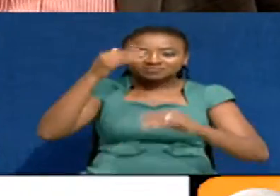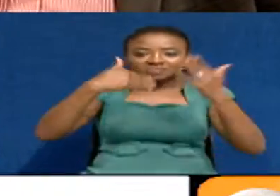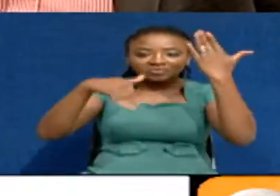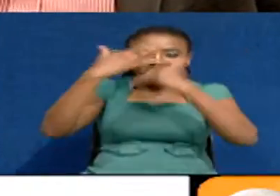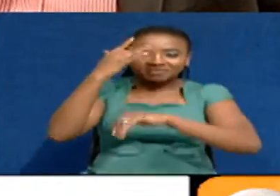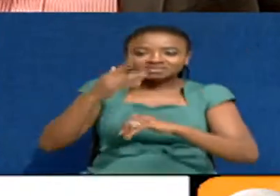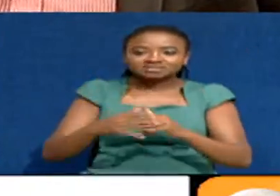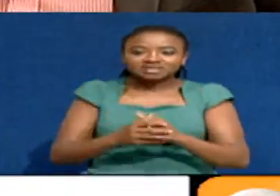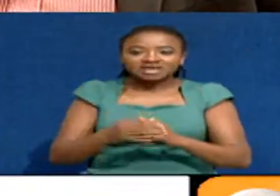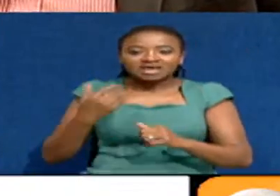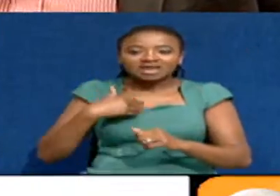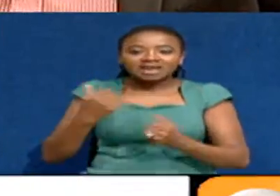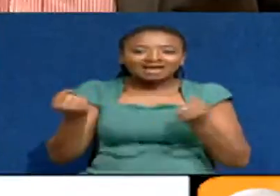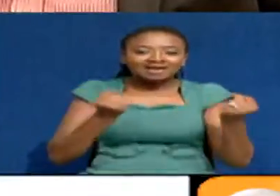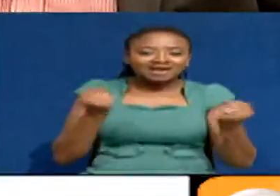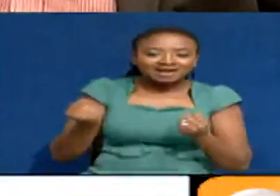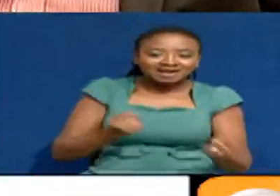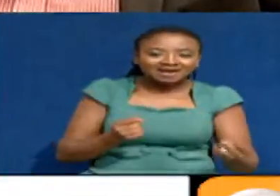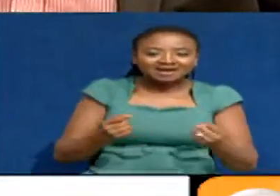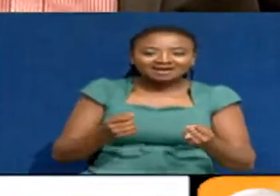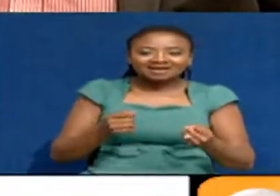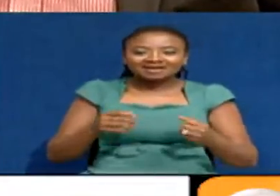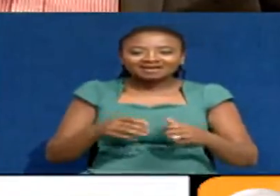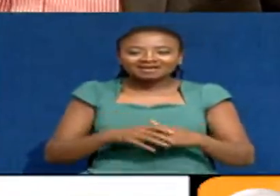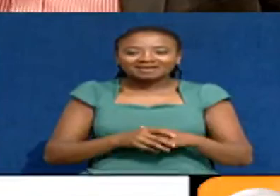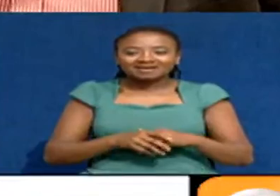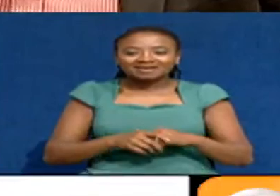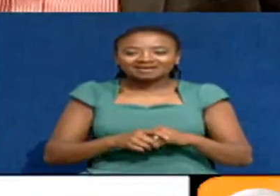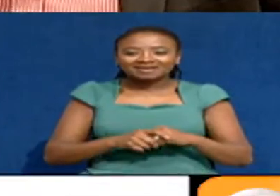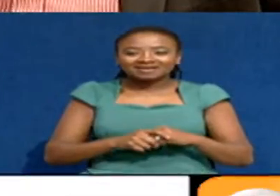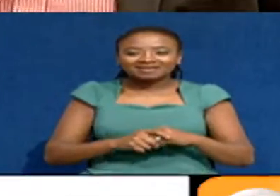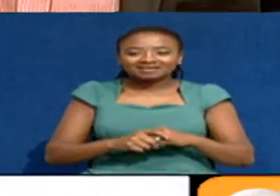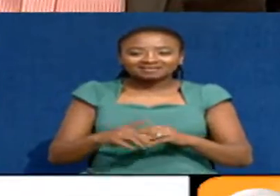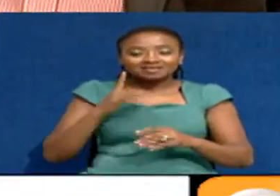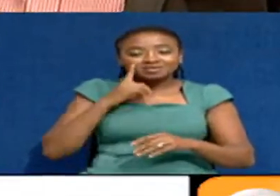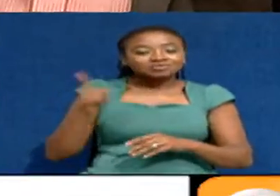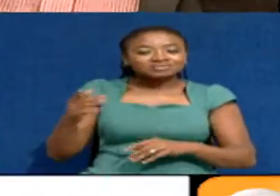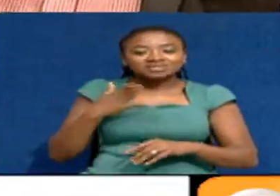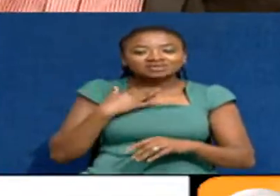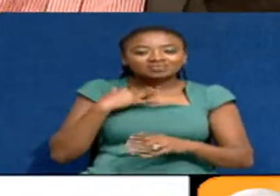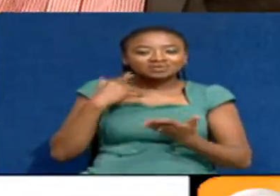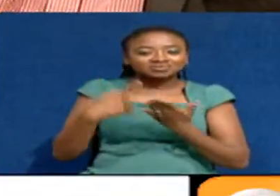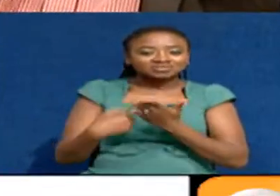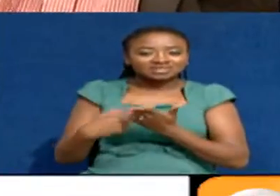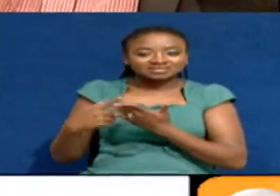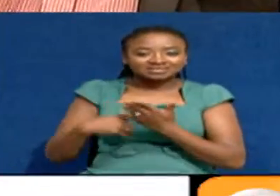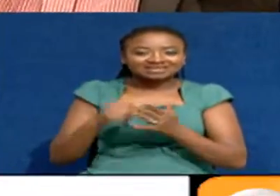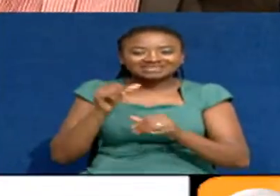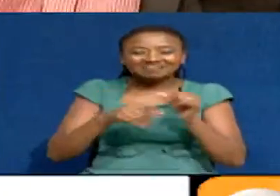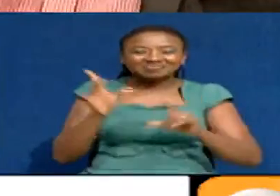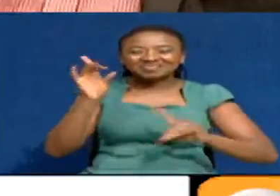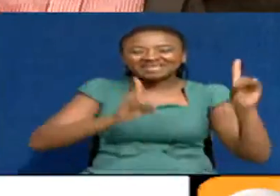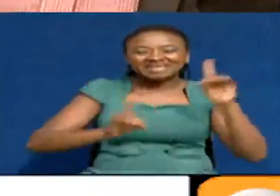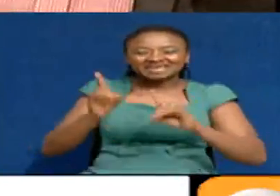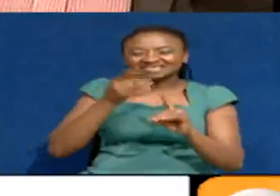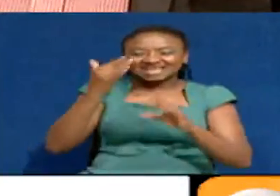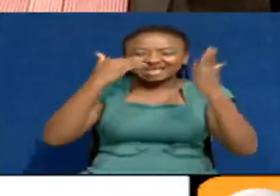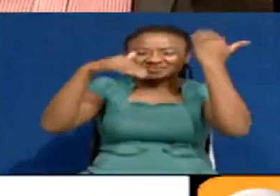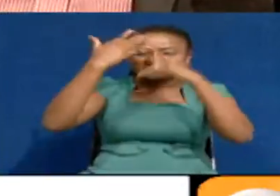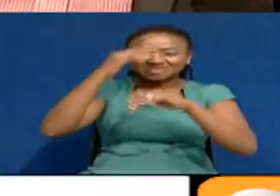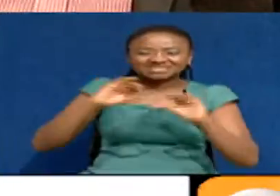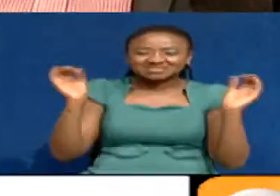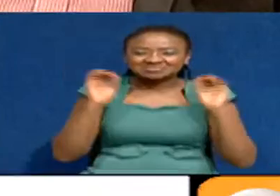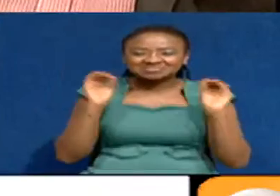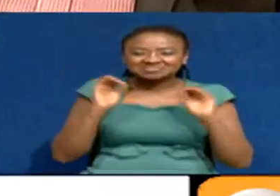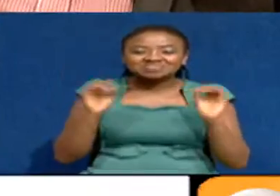I had a car, I had a factory for Swiss. I started business 40 He doesn't want you to say more about the discos. I started doing business 40